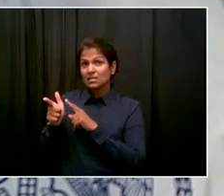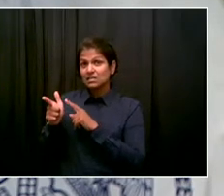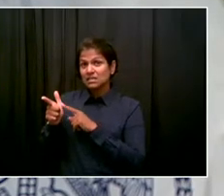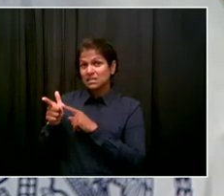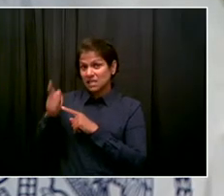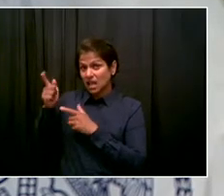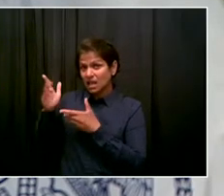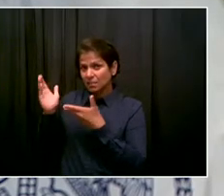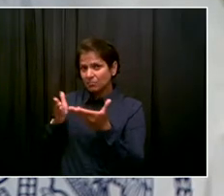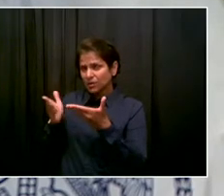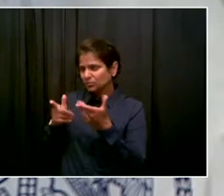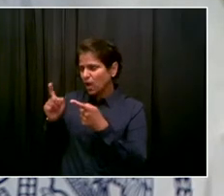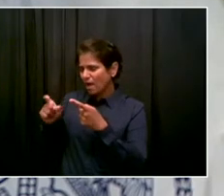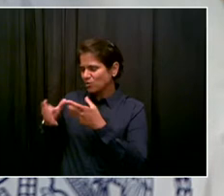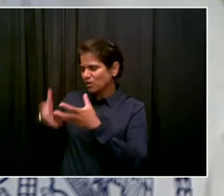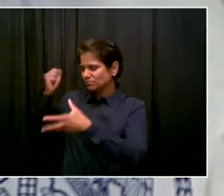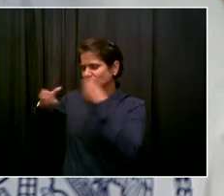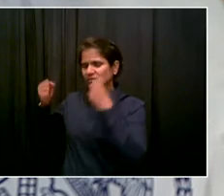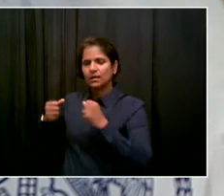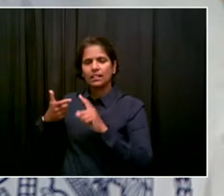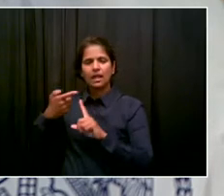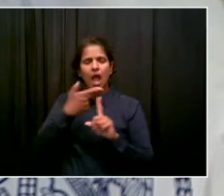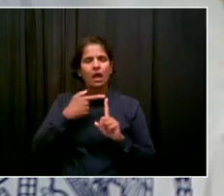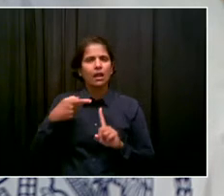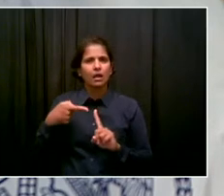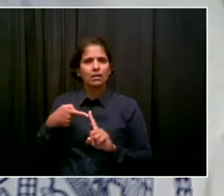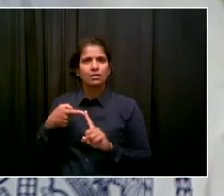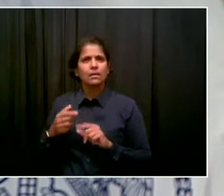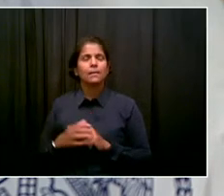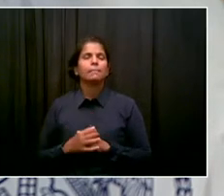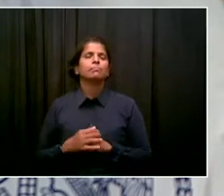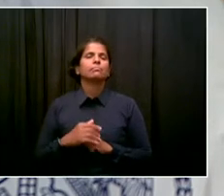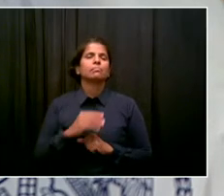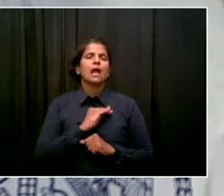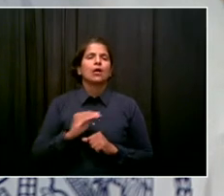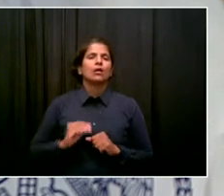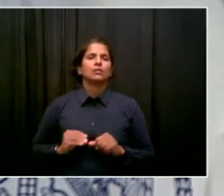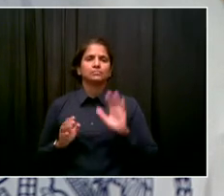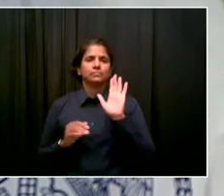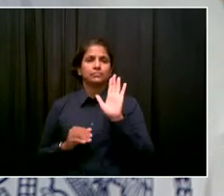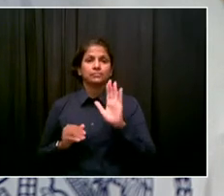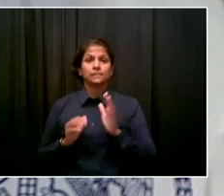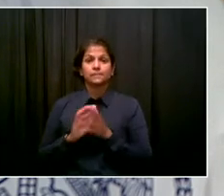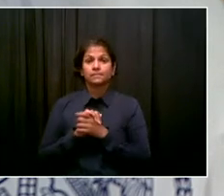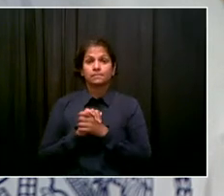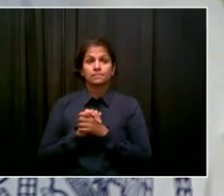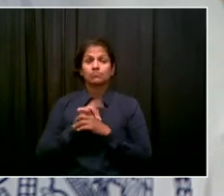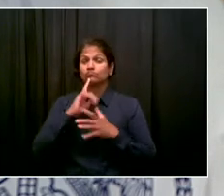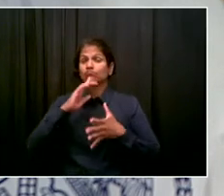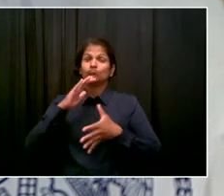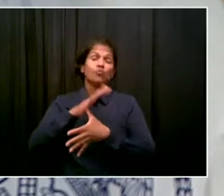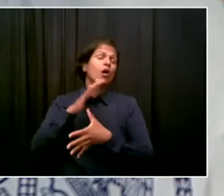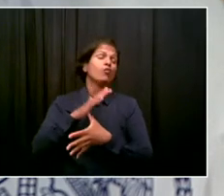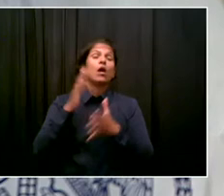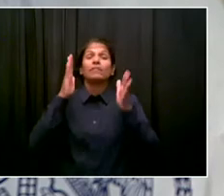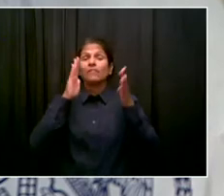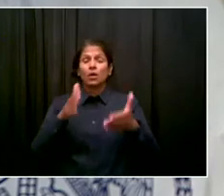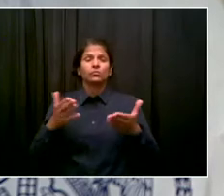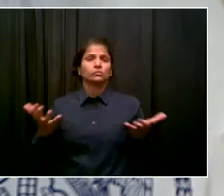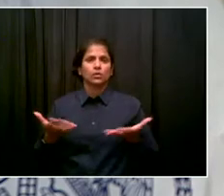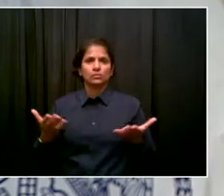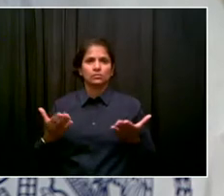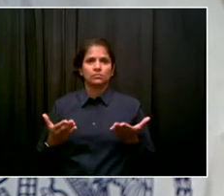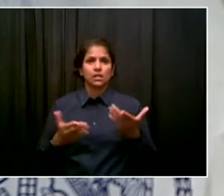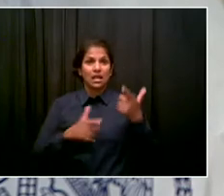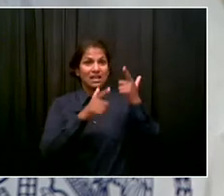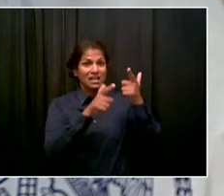The number one thing that we need, that we can't control, is the efforts to stop the guns from coming here from out